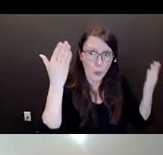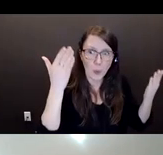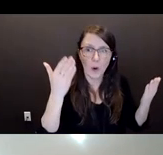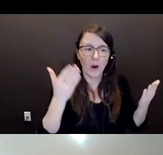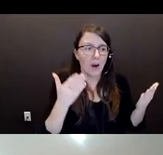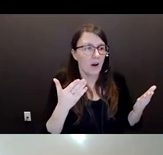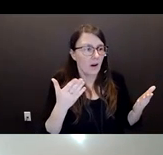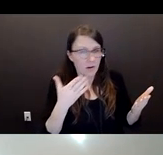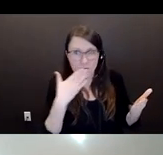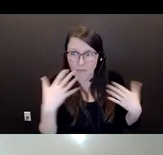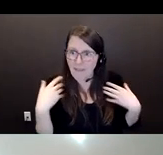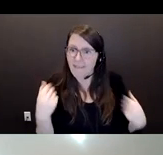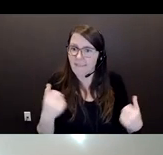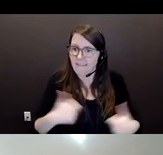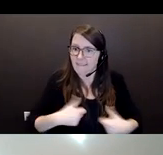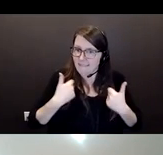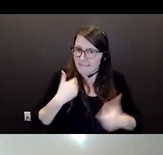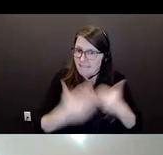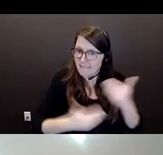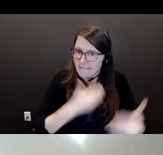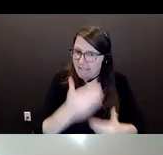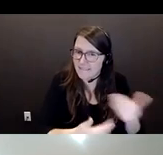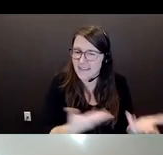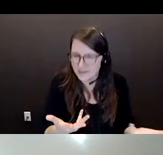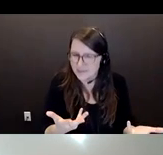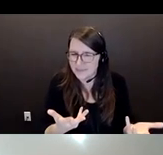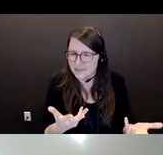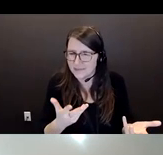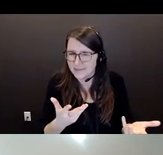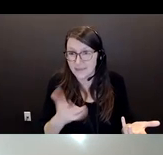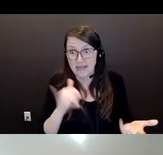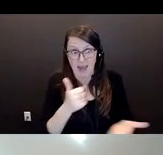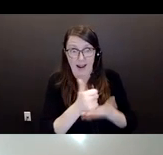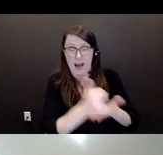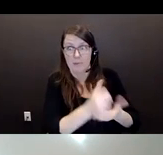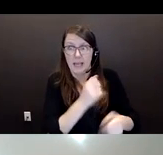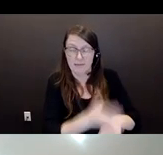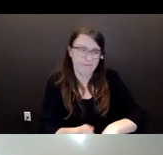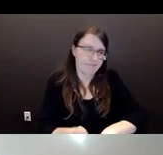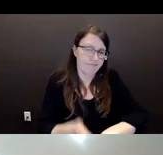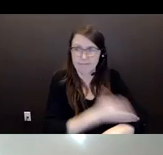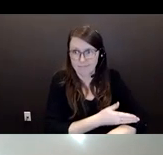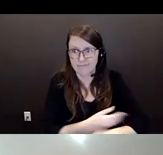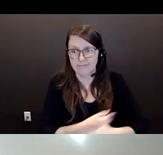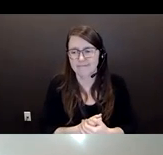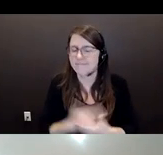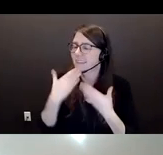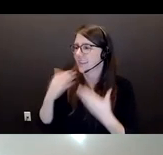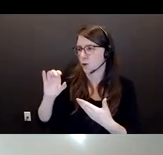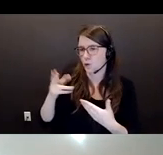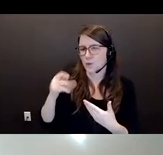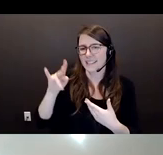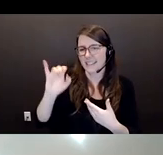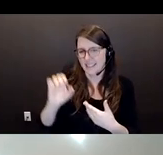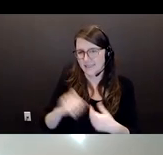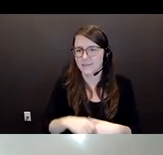lived, but not left in a shambles and go into pieces. Thank you. you, Christy. Thanks. That's, you know, I